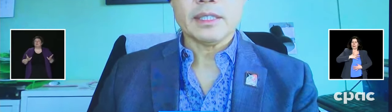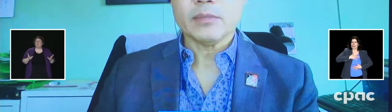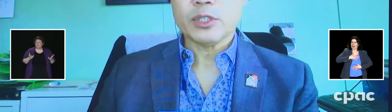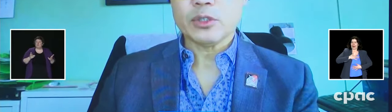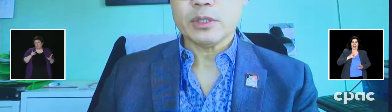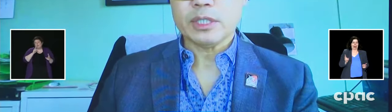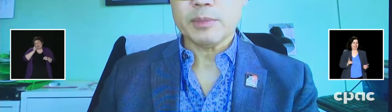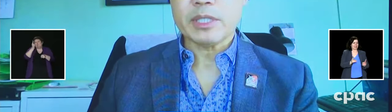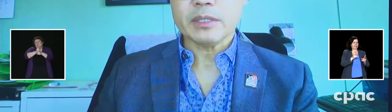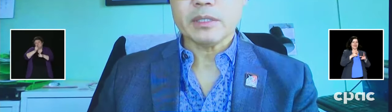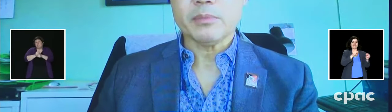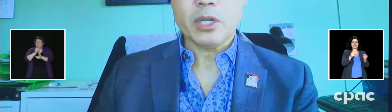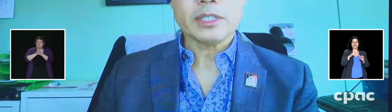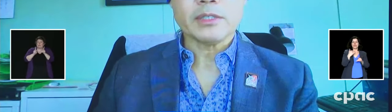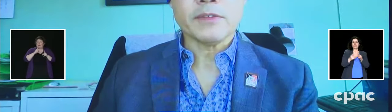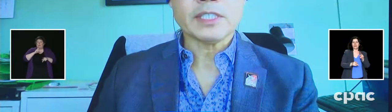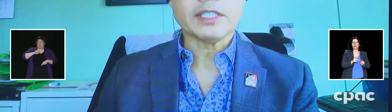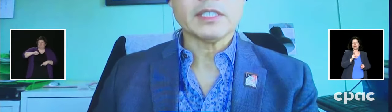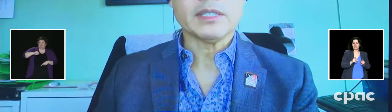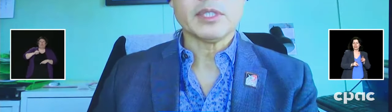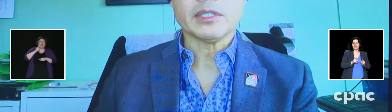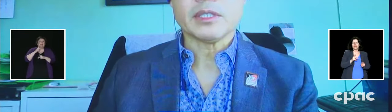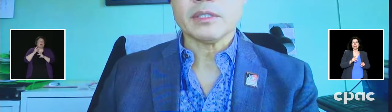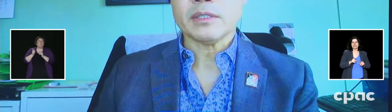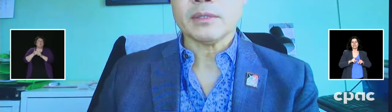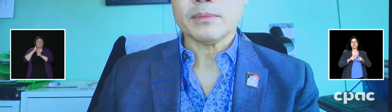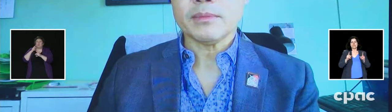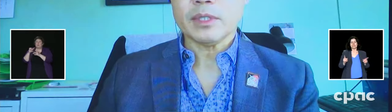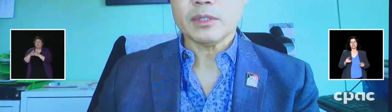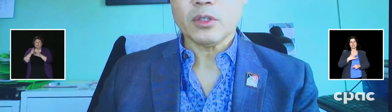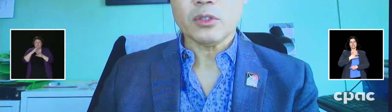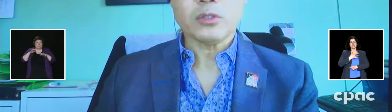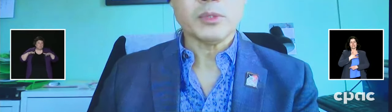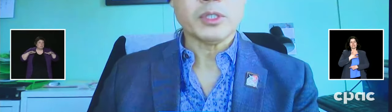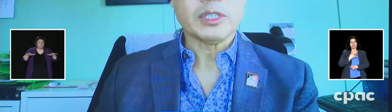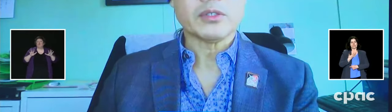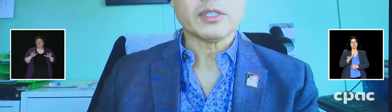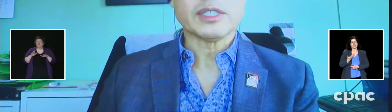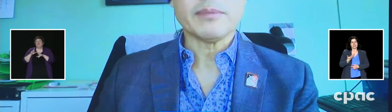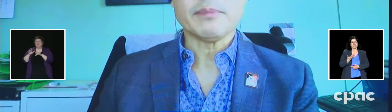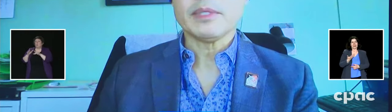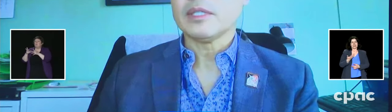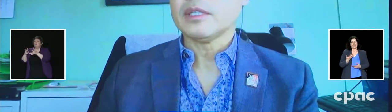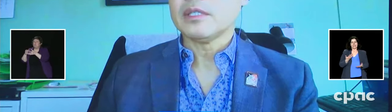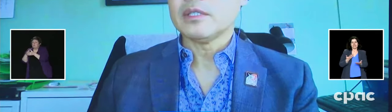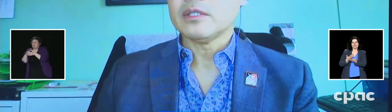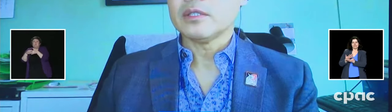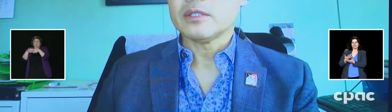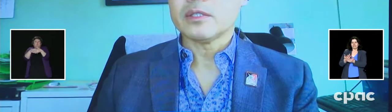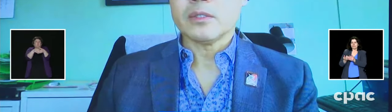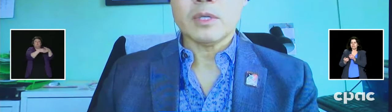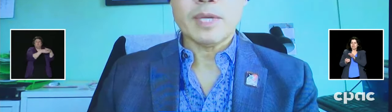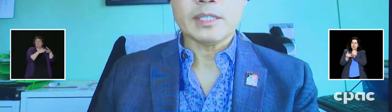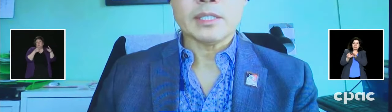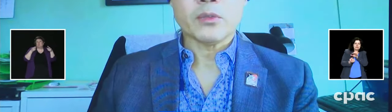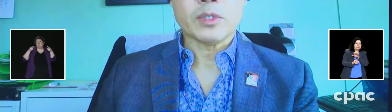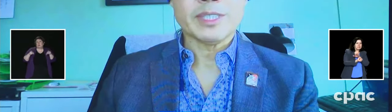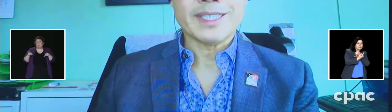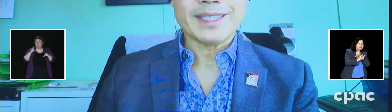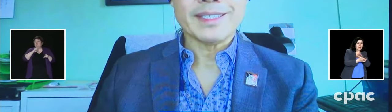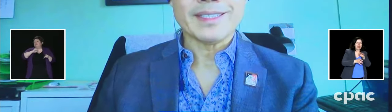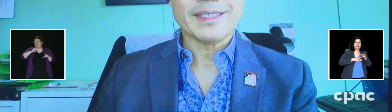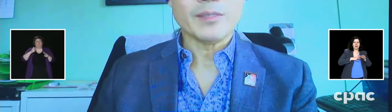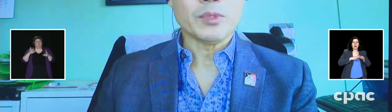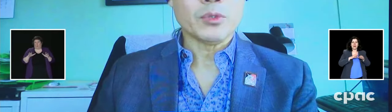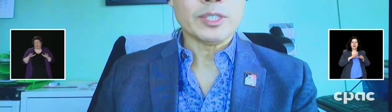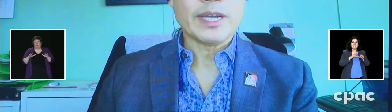and we should expect pockets of hesitancy because not all communities are the same. So as has already been